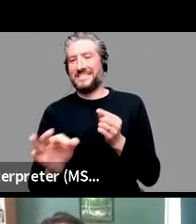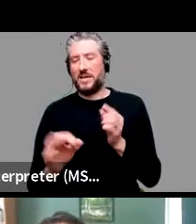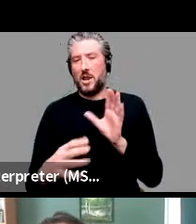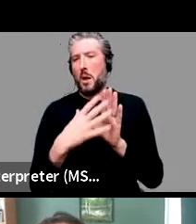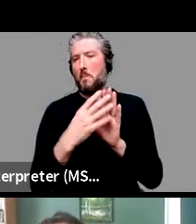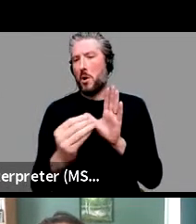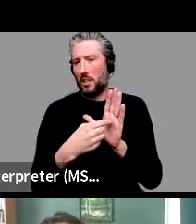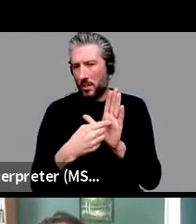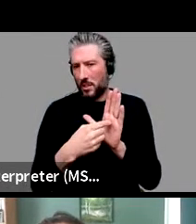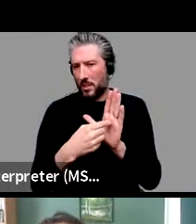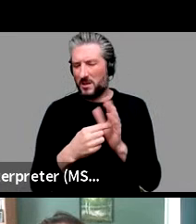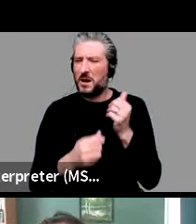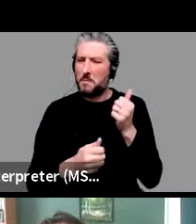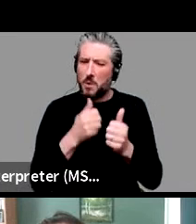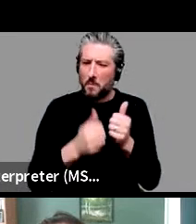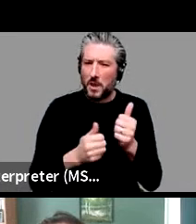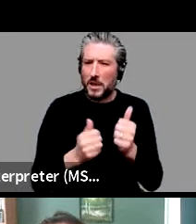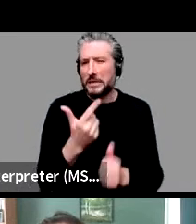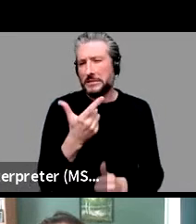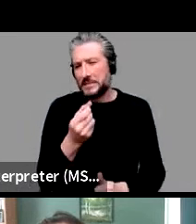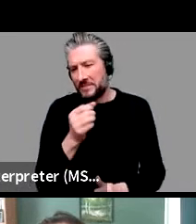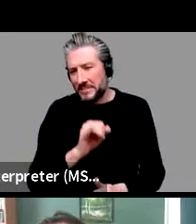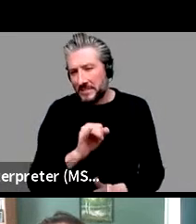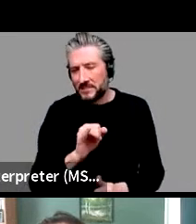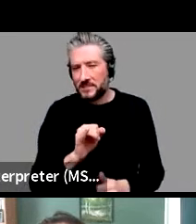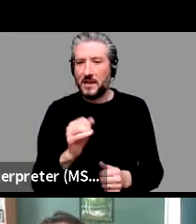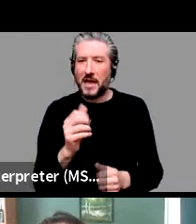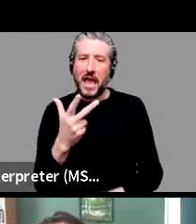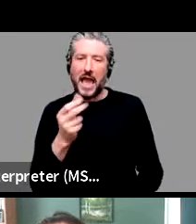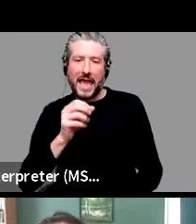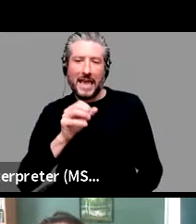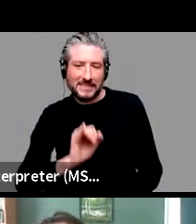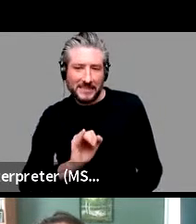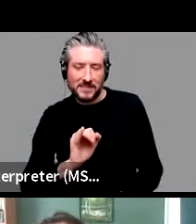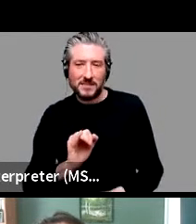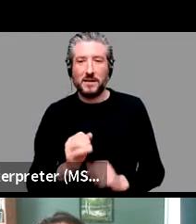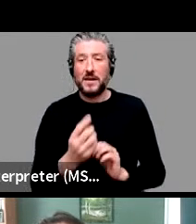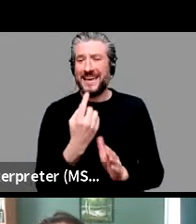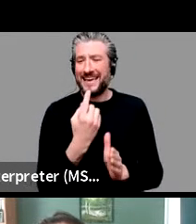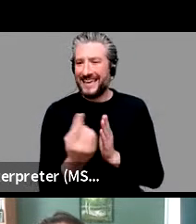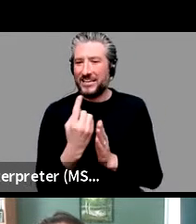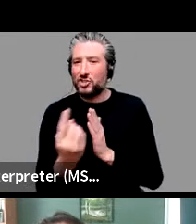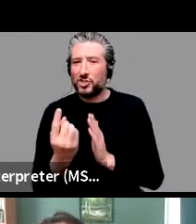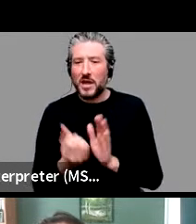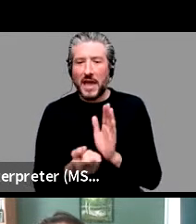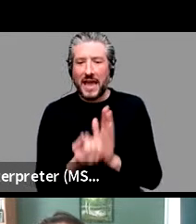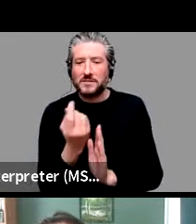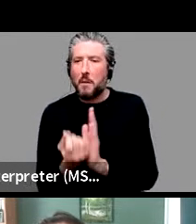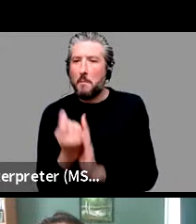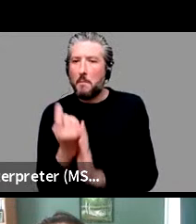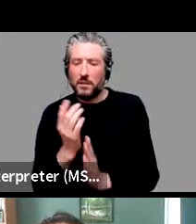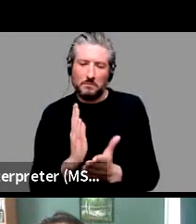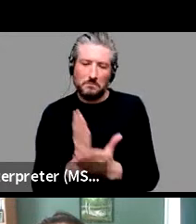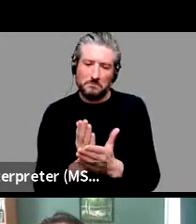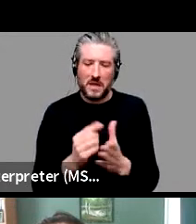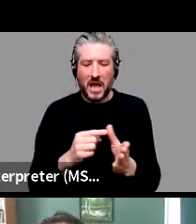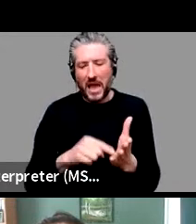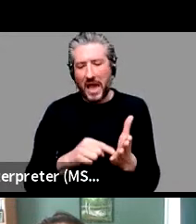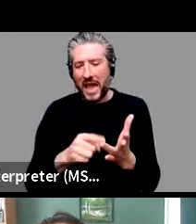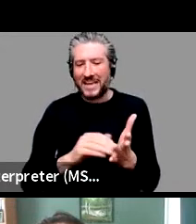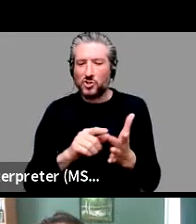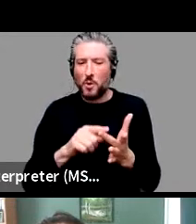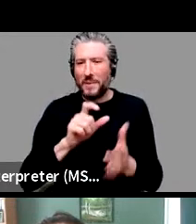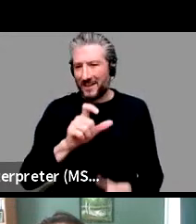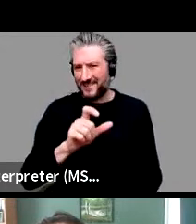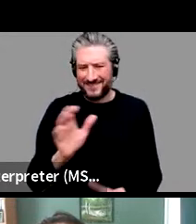seventies and eighties that treated each instance as atomic. And clearly they're not atomic. Clearly they share